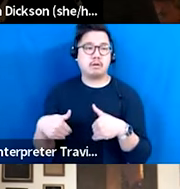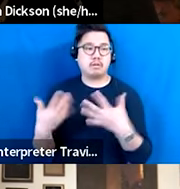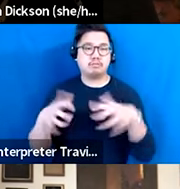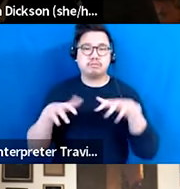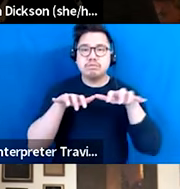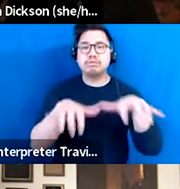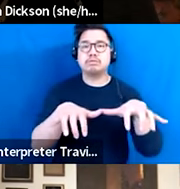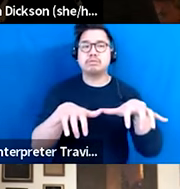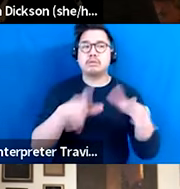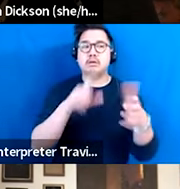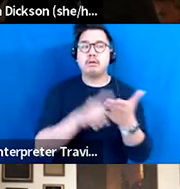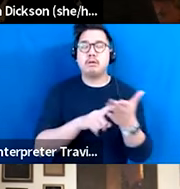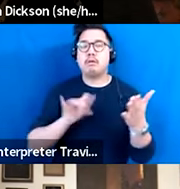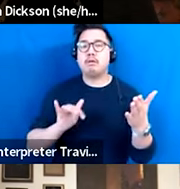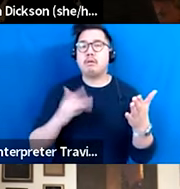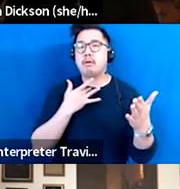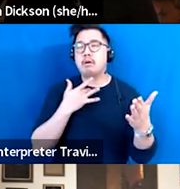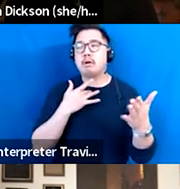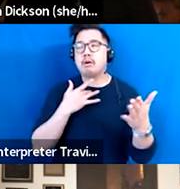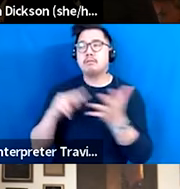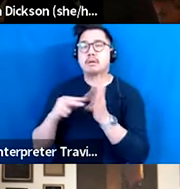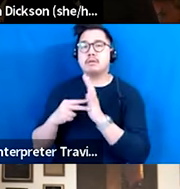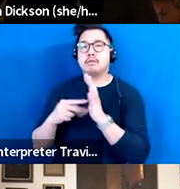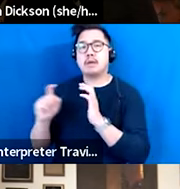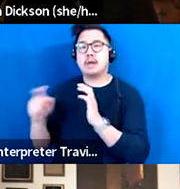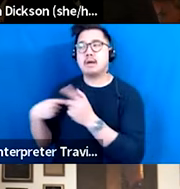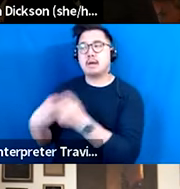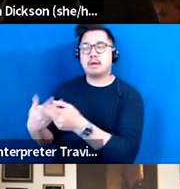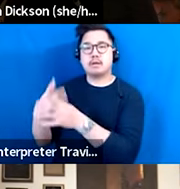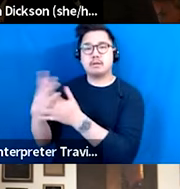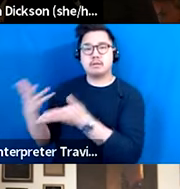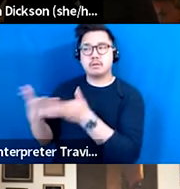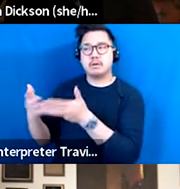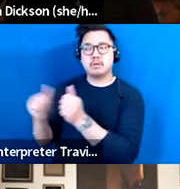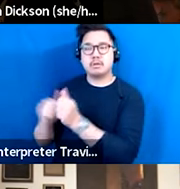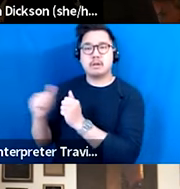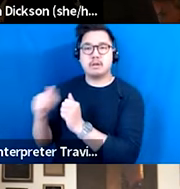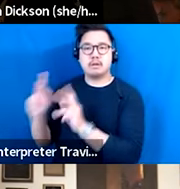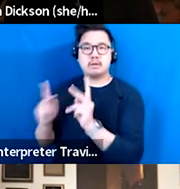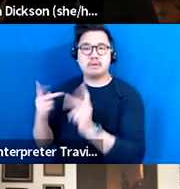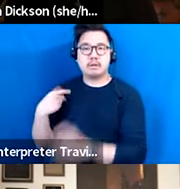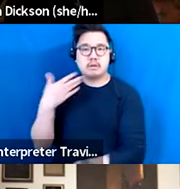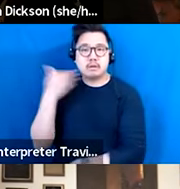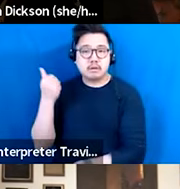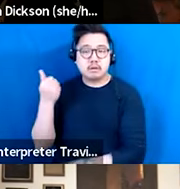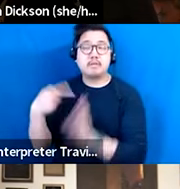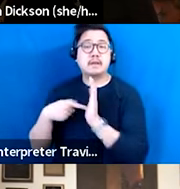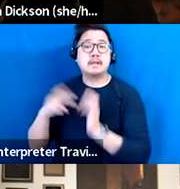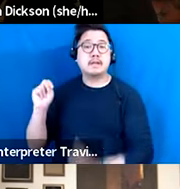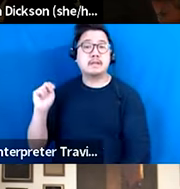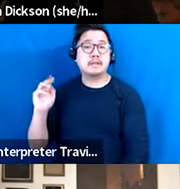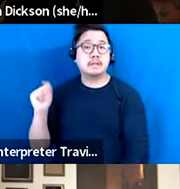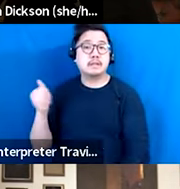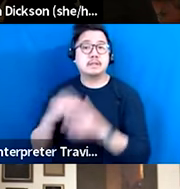um, to respect their physical and mental health and wellbeing. And some of that really is exactly what Nina is saying, like making the